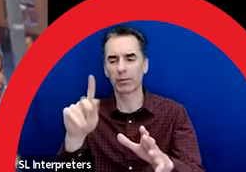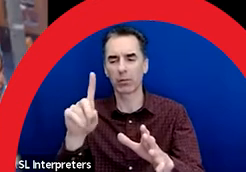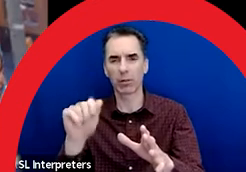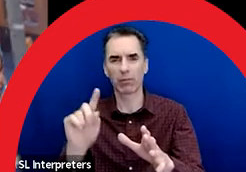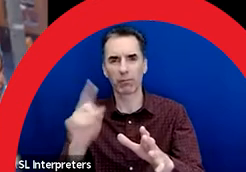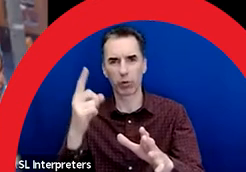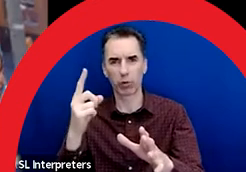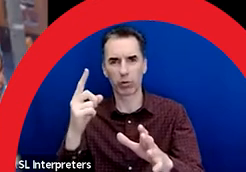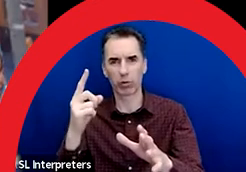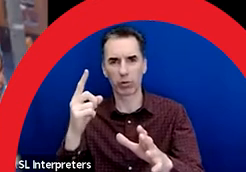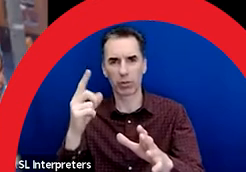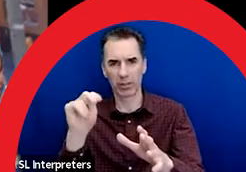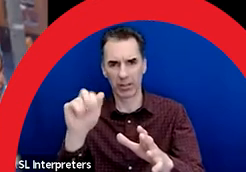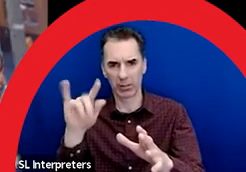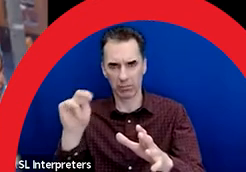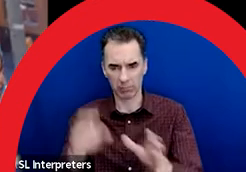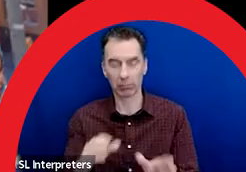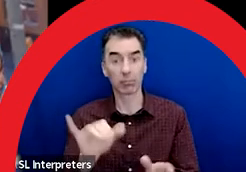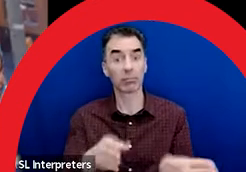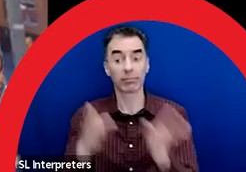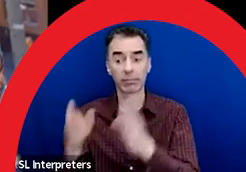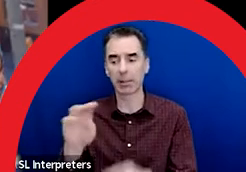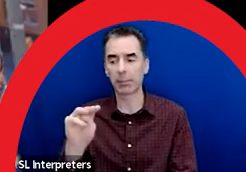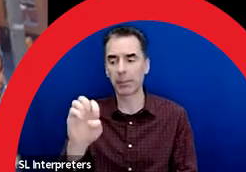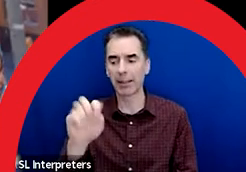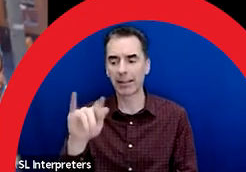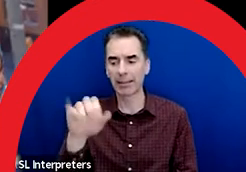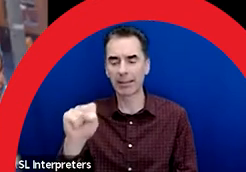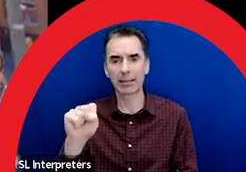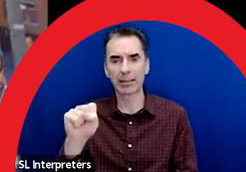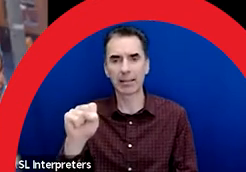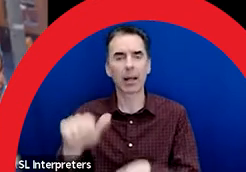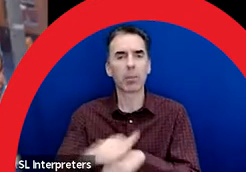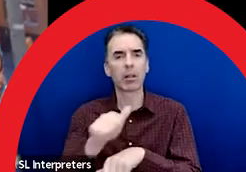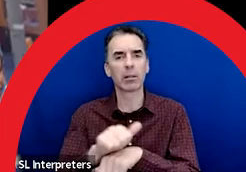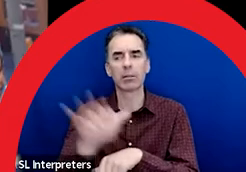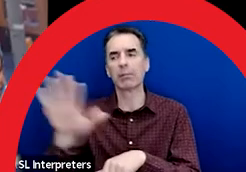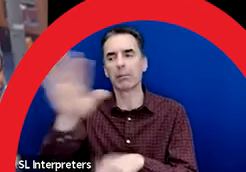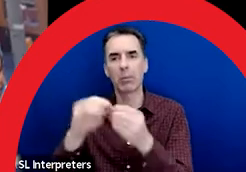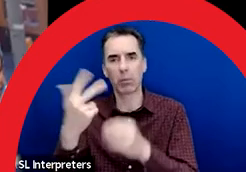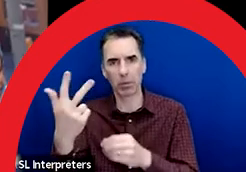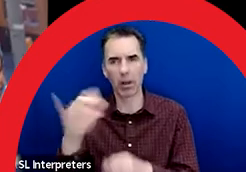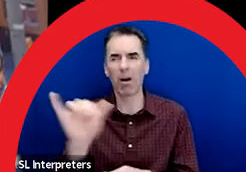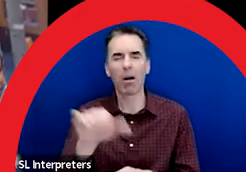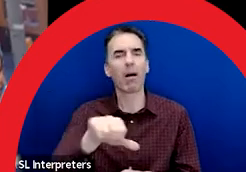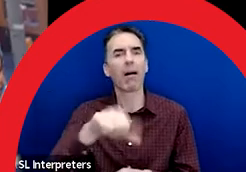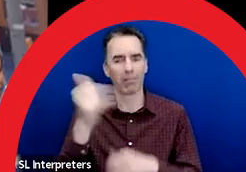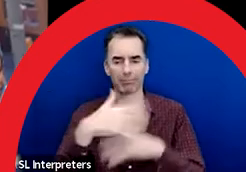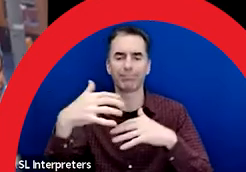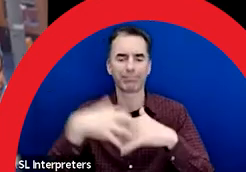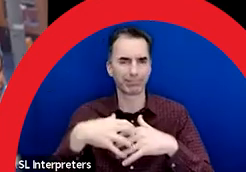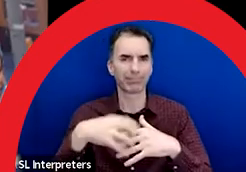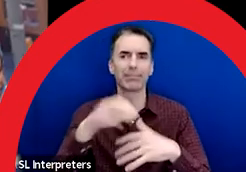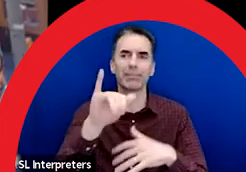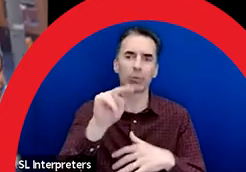This land is also home to the people of the Métis Nation of Alberta Region 3, and there are many other First Nations, Métis, and Inuit peoples